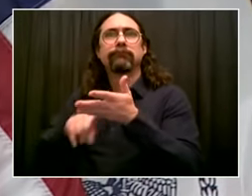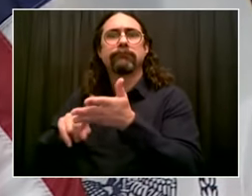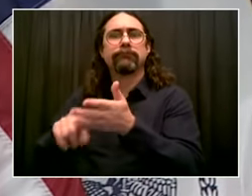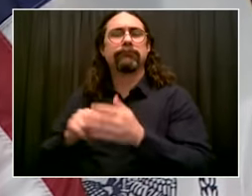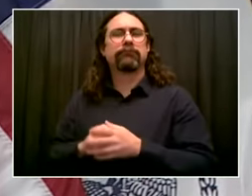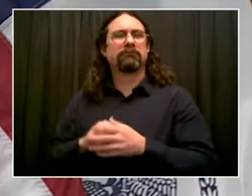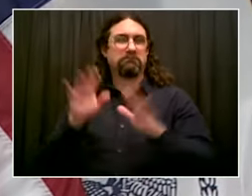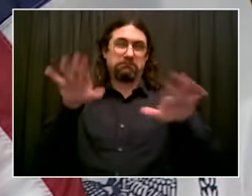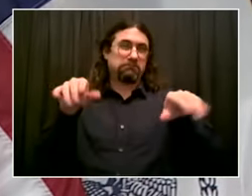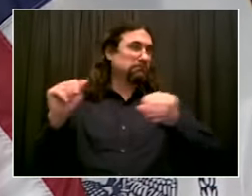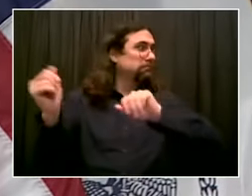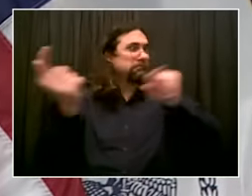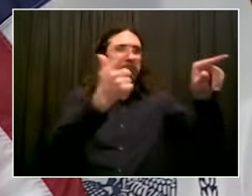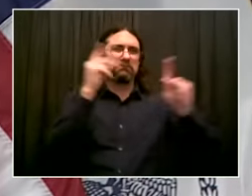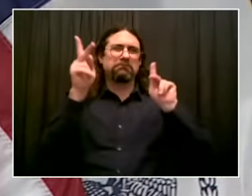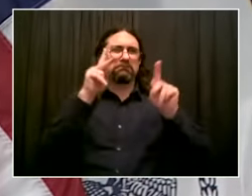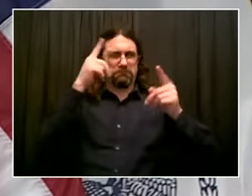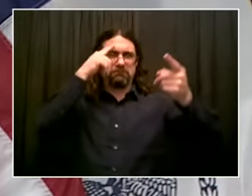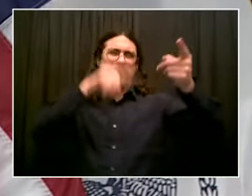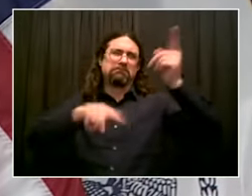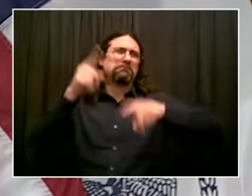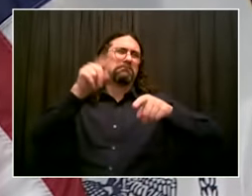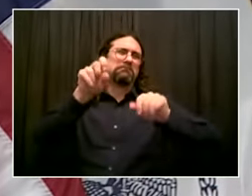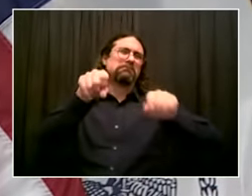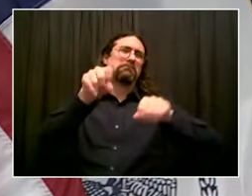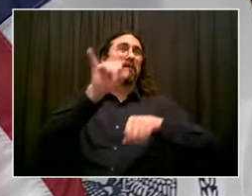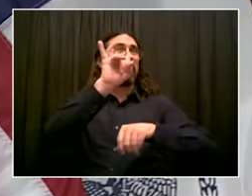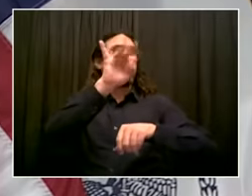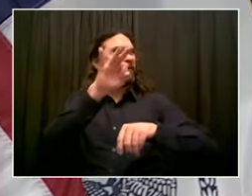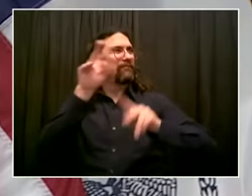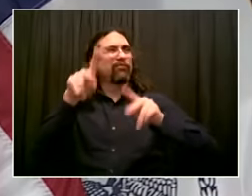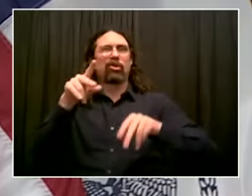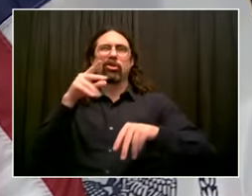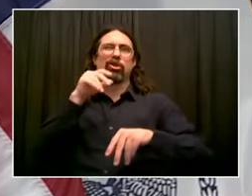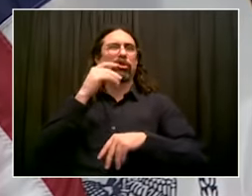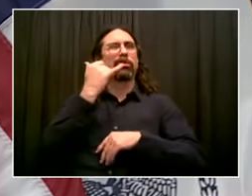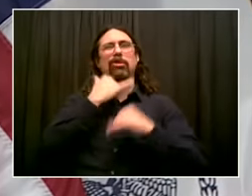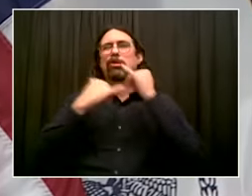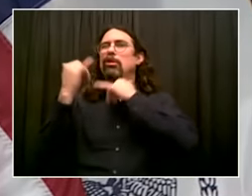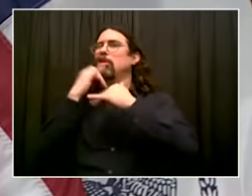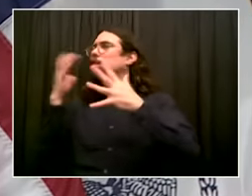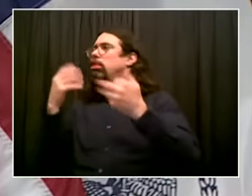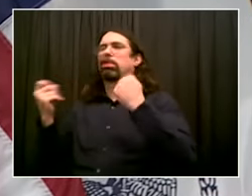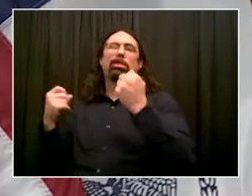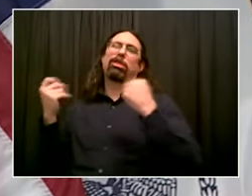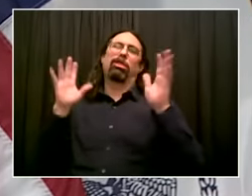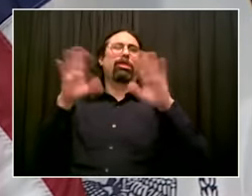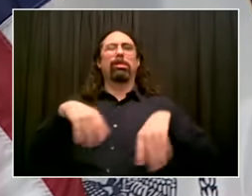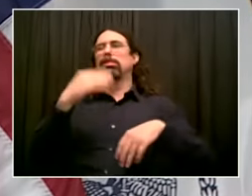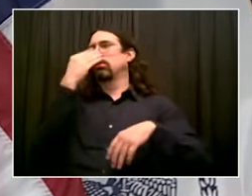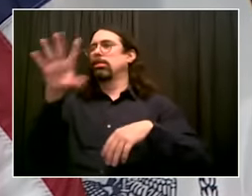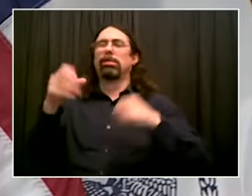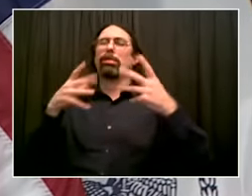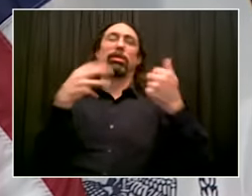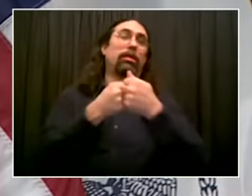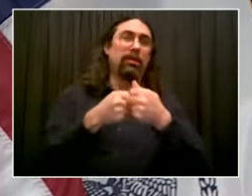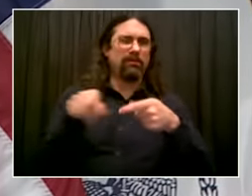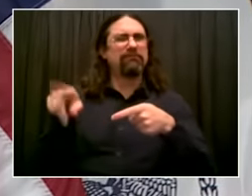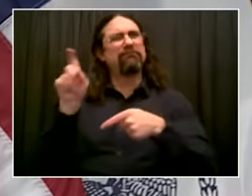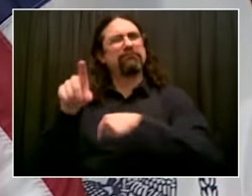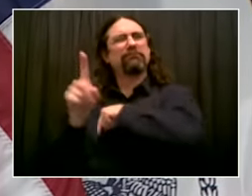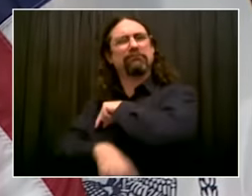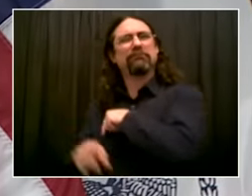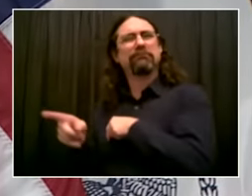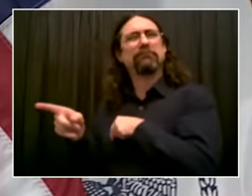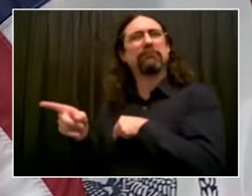Appreciate the question. We need to do more. You and I, it's always striking when we agree,